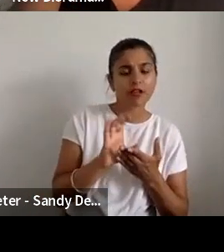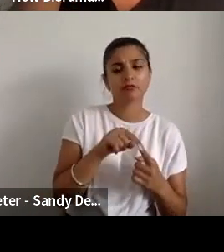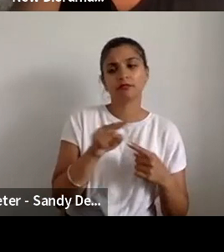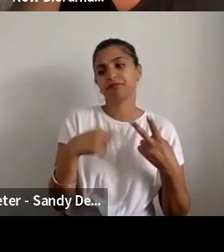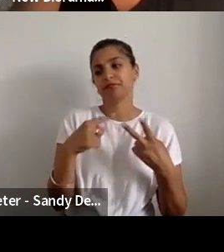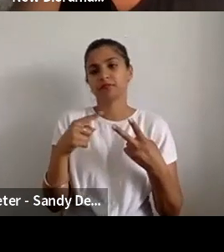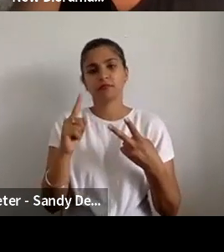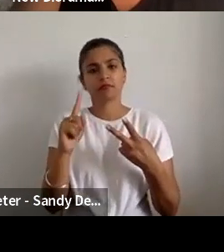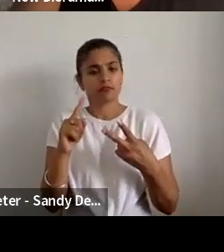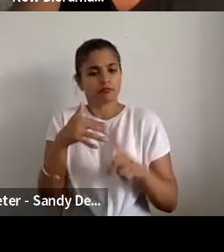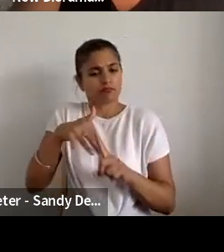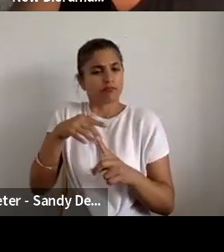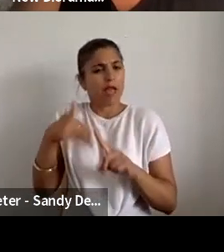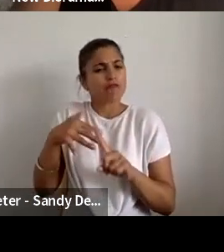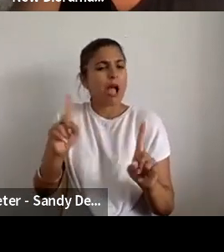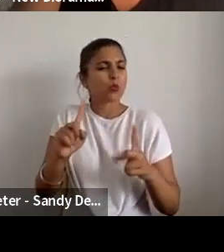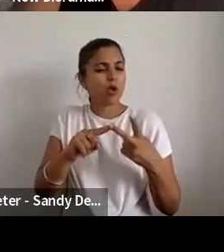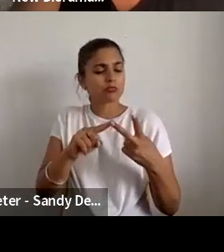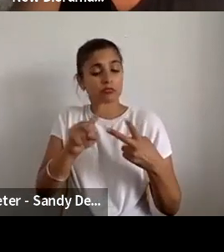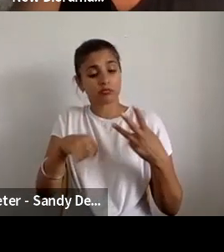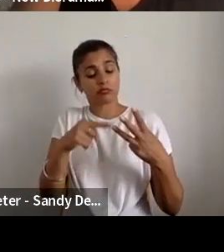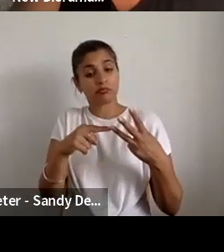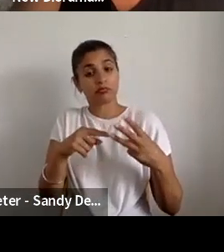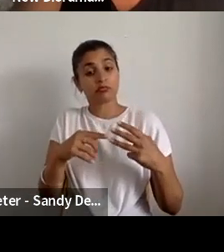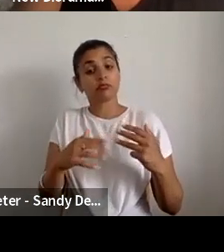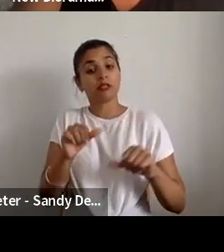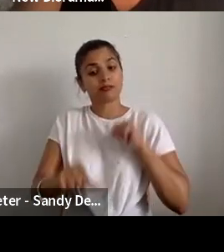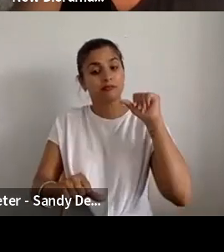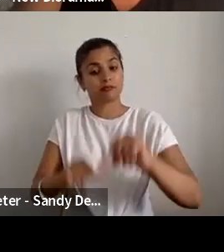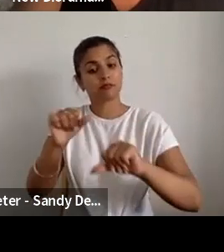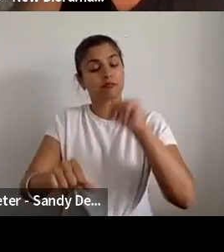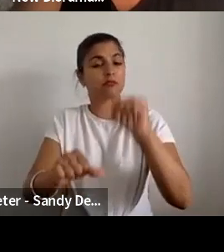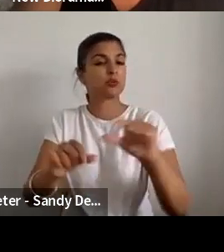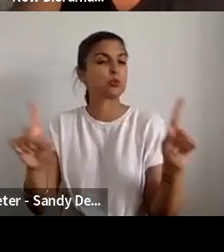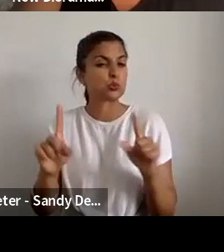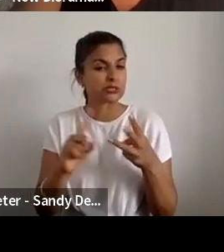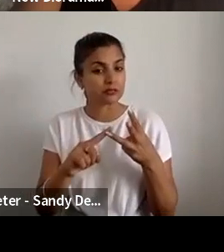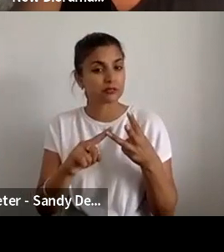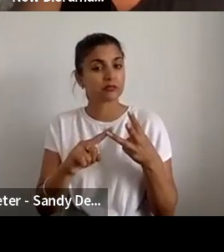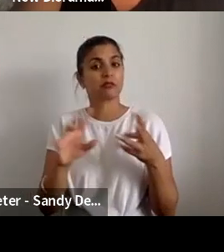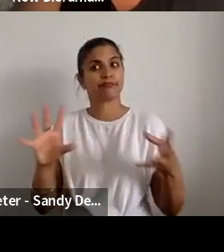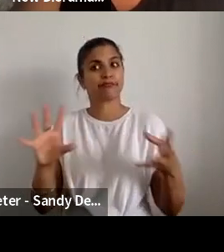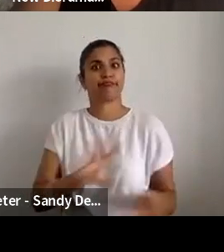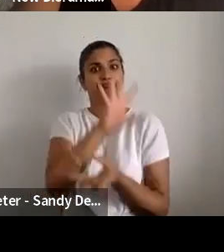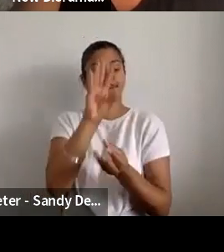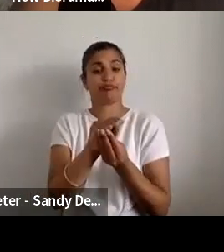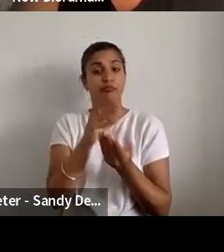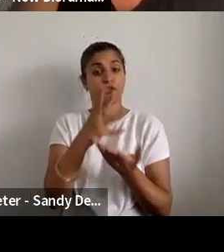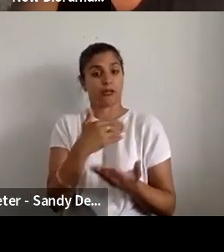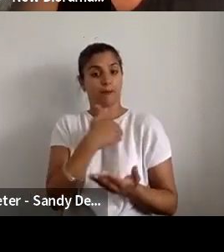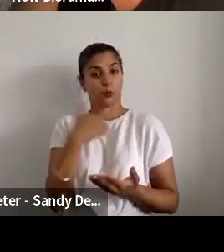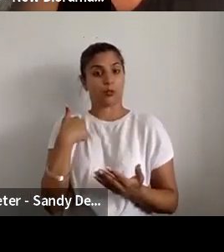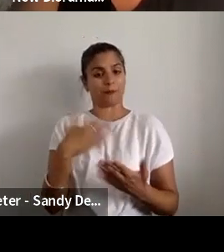behind it, what happened at each stage and now pulled all of that together in the evaluation that we published this morning.